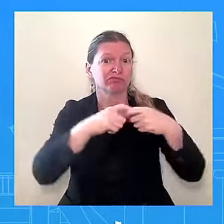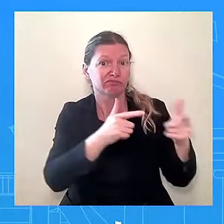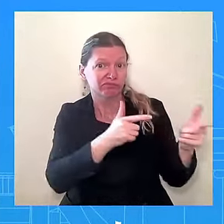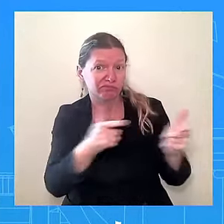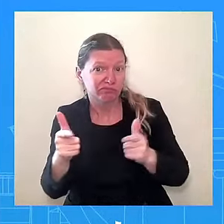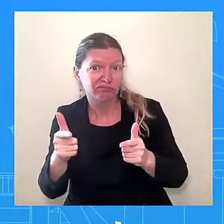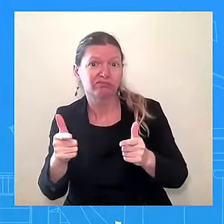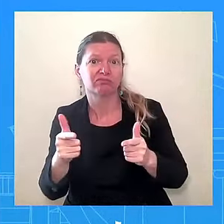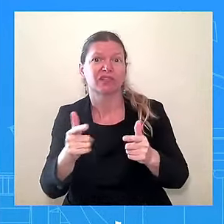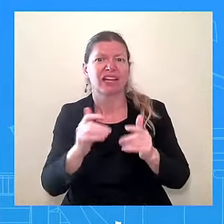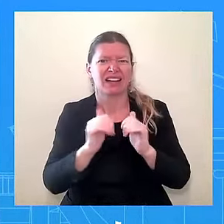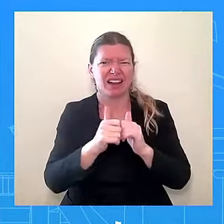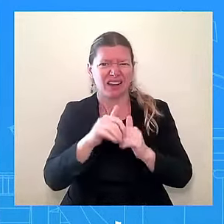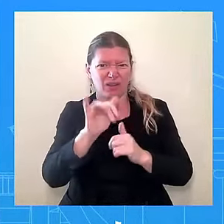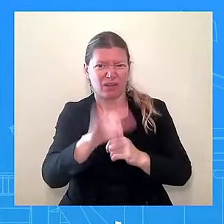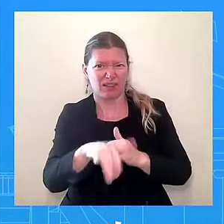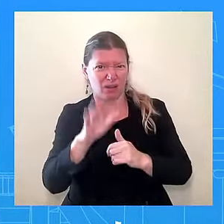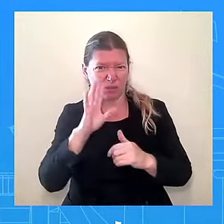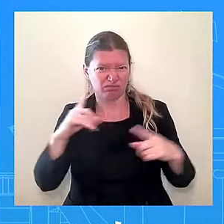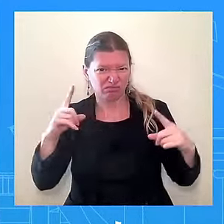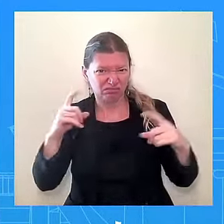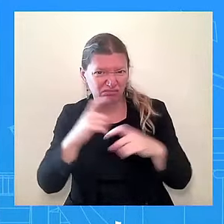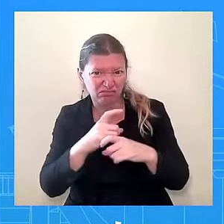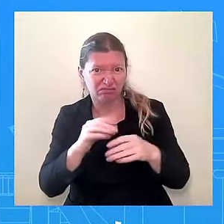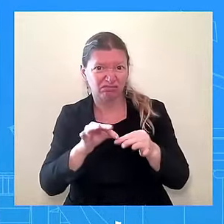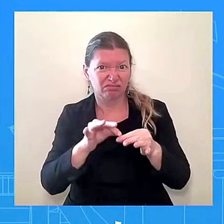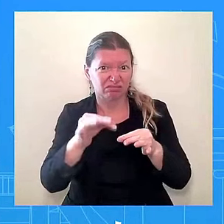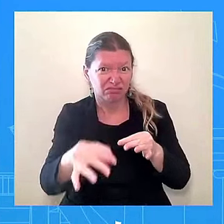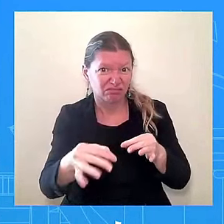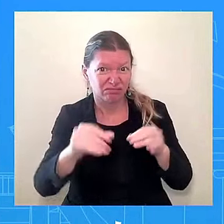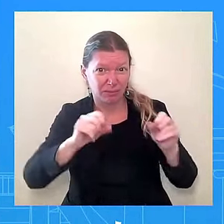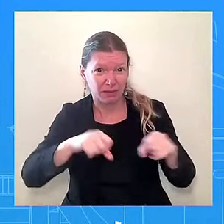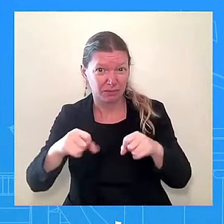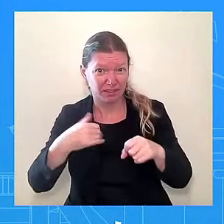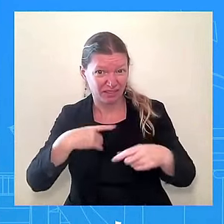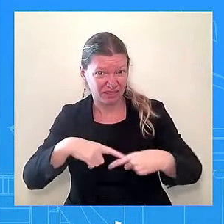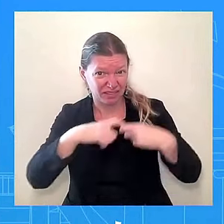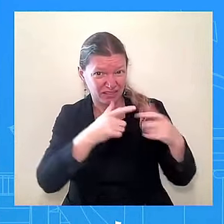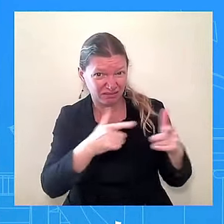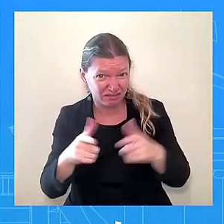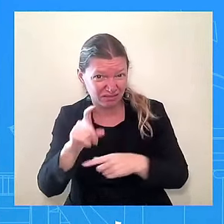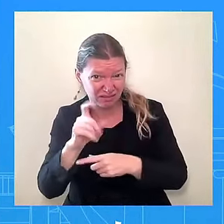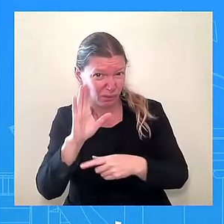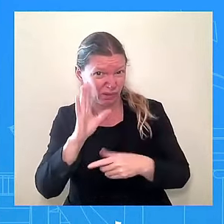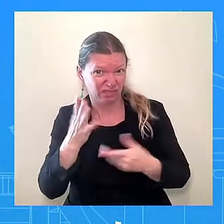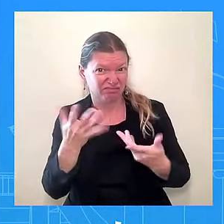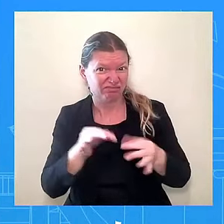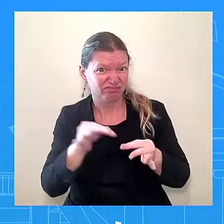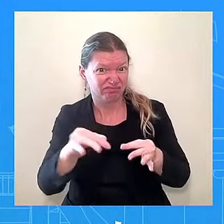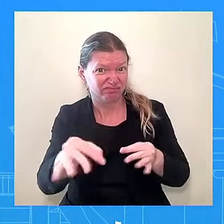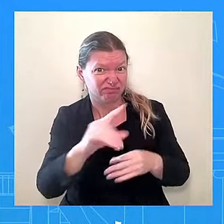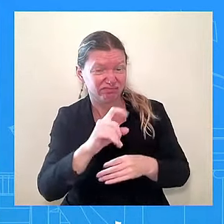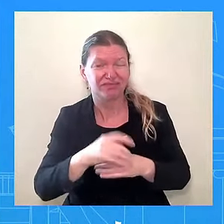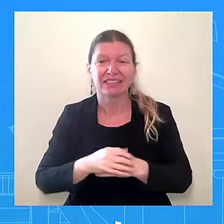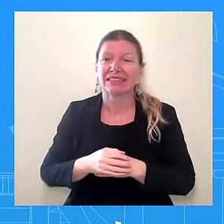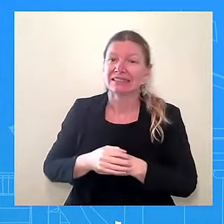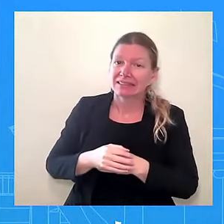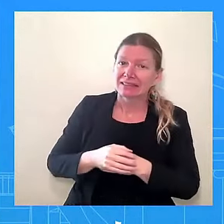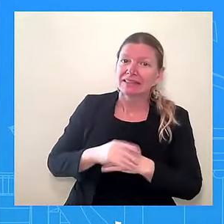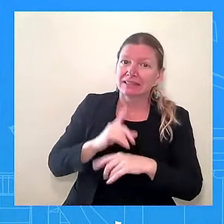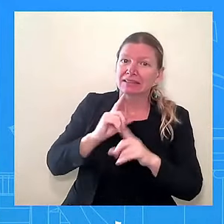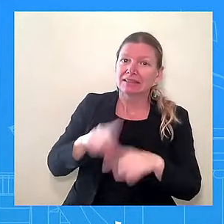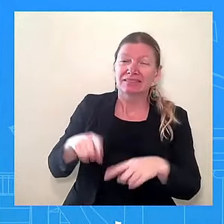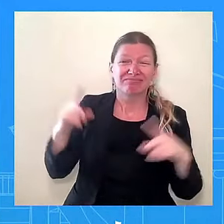It's always been a complicated process. I mean, my goodness, how many times have we talked about it in the last few months and even in just the last few weeks?